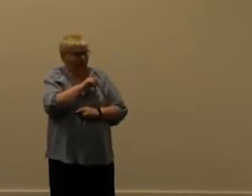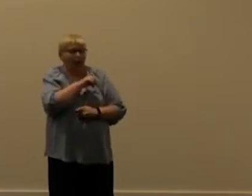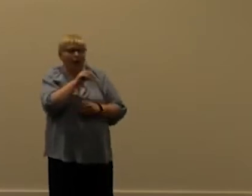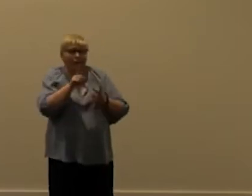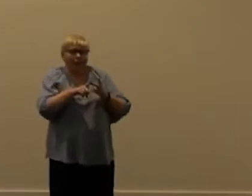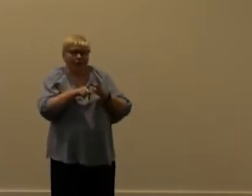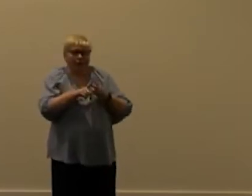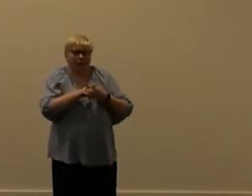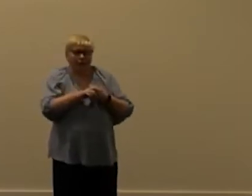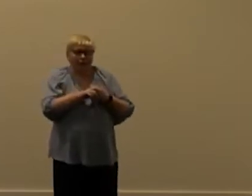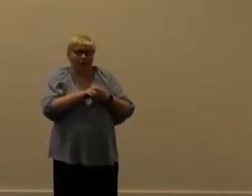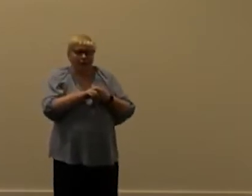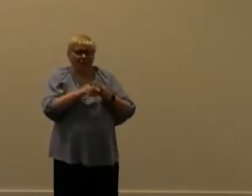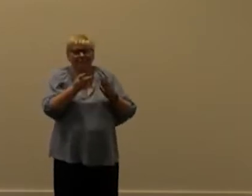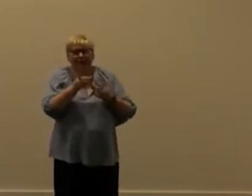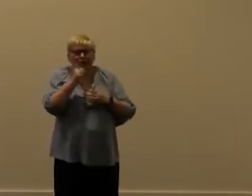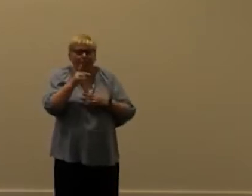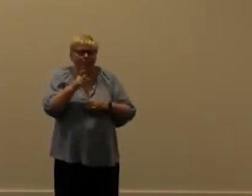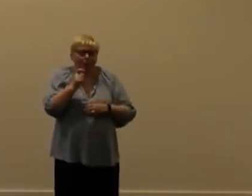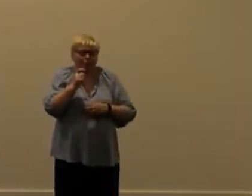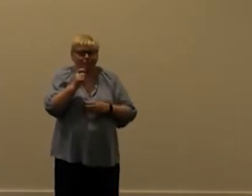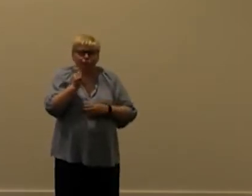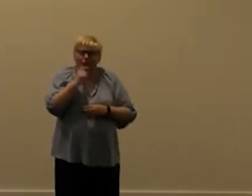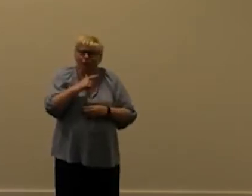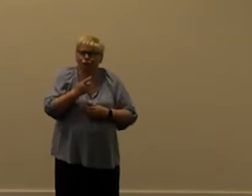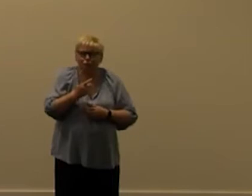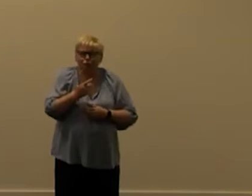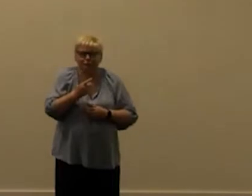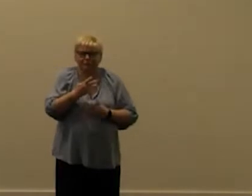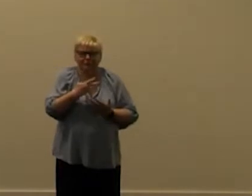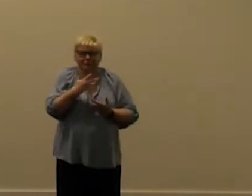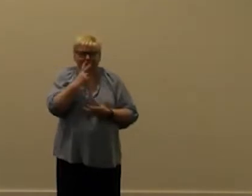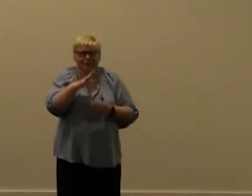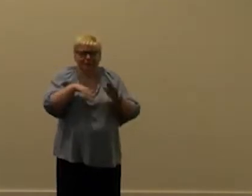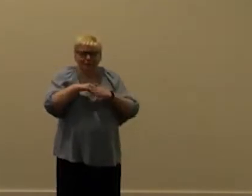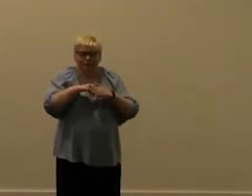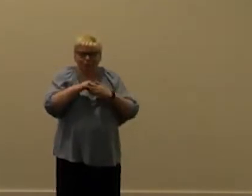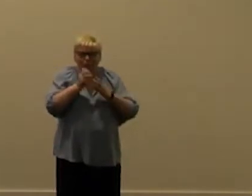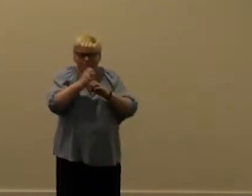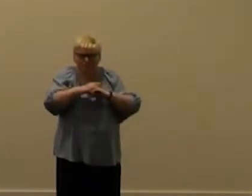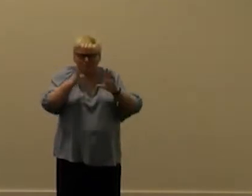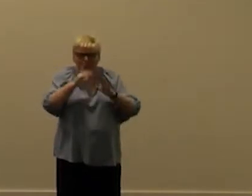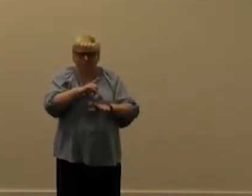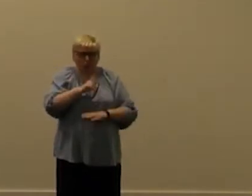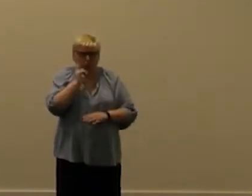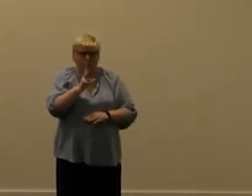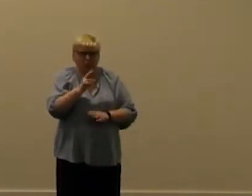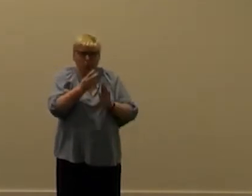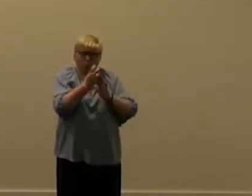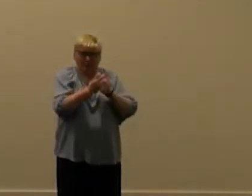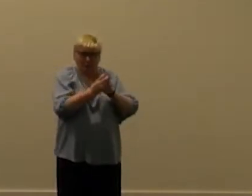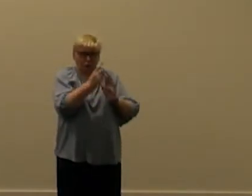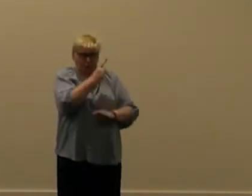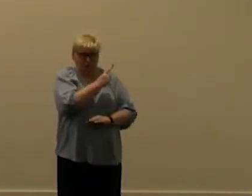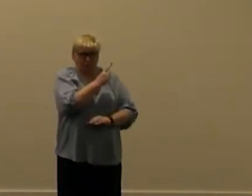then there's a so it's a bit strange the caller id i haven't seen a clear definition of that because when you look at the documentation it just says